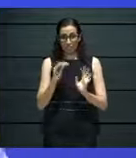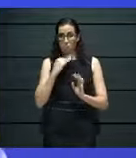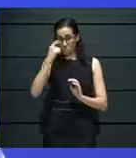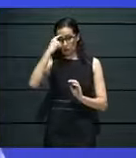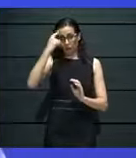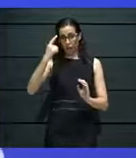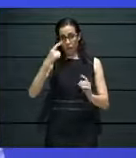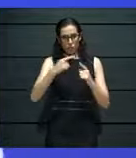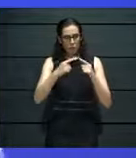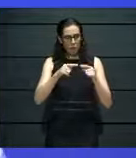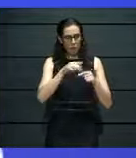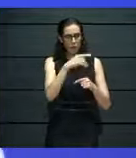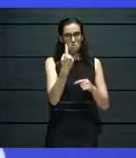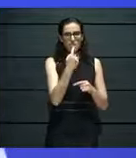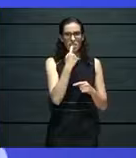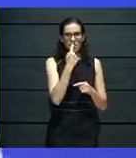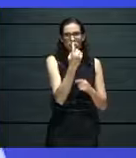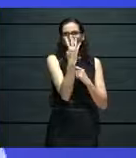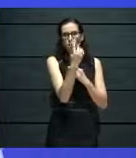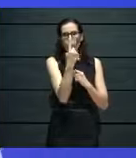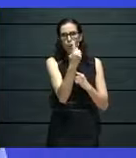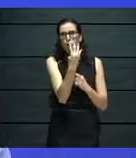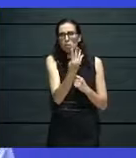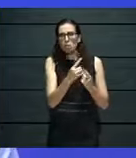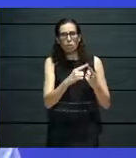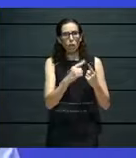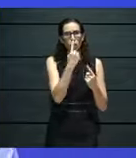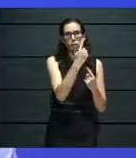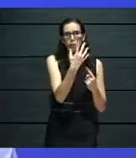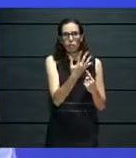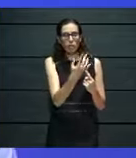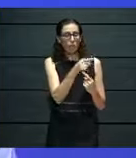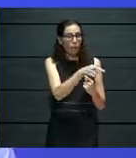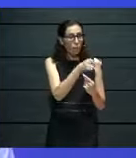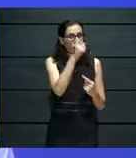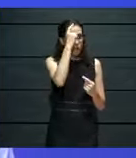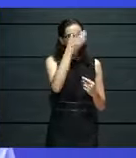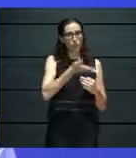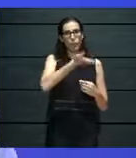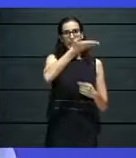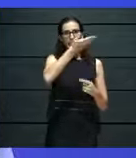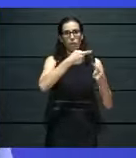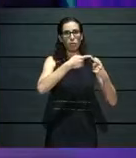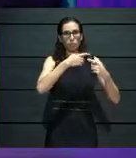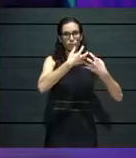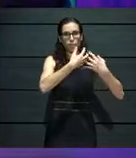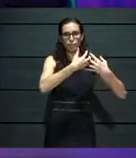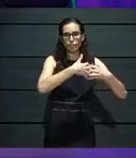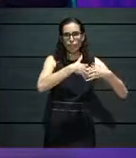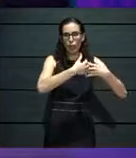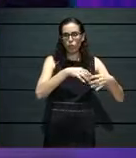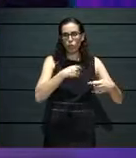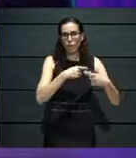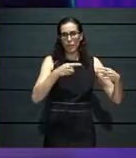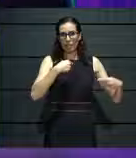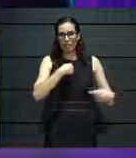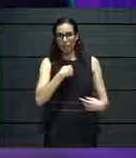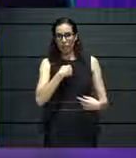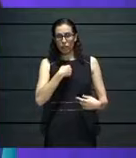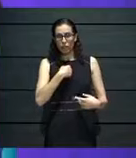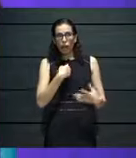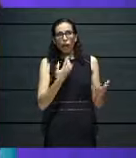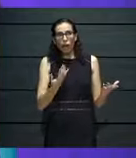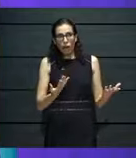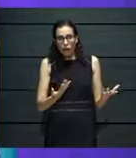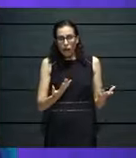with the 14, 15, 16-year-olds that know so much more than we do, when it comes to that kind of space. Because it did require a different kind of expertise